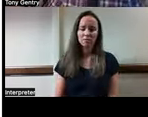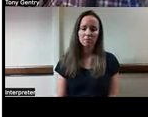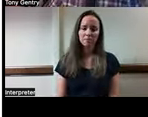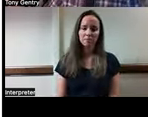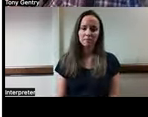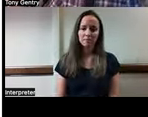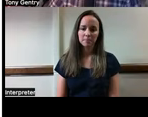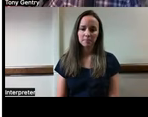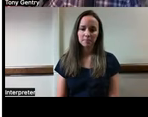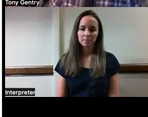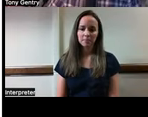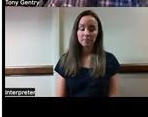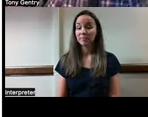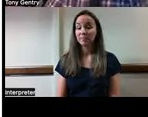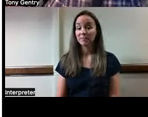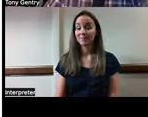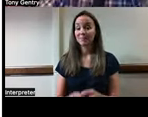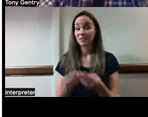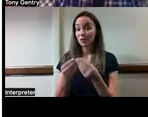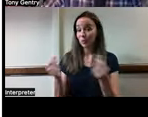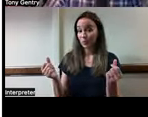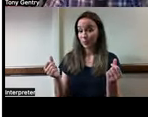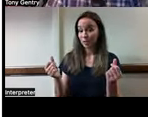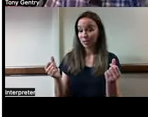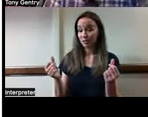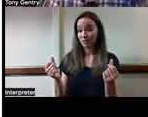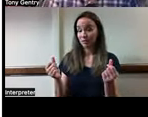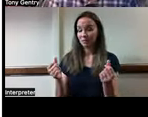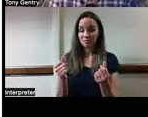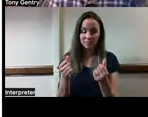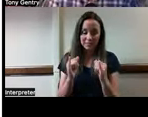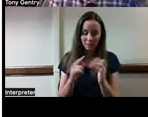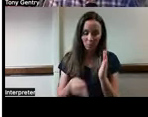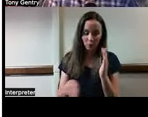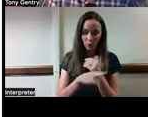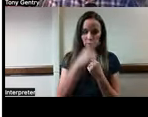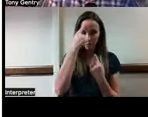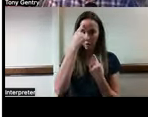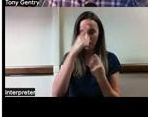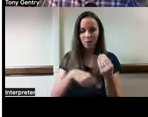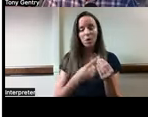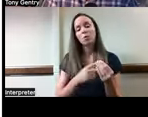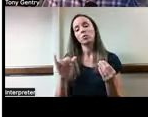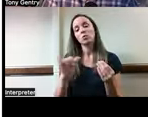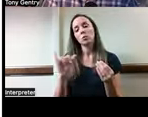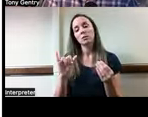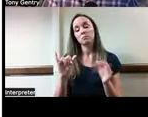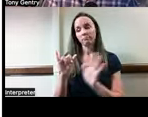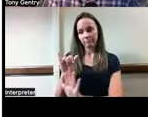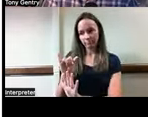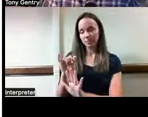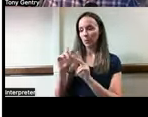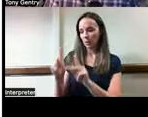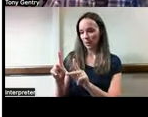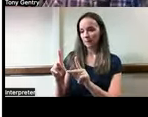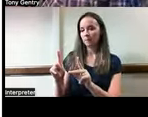And the solution that we came up with, which is exactly what all of you are very thoughtfully coming up with as well, was, well, let's